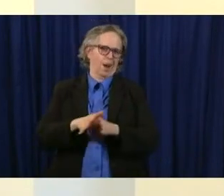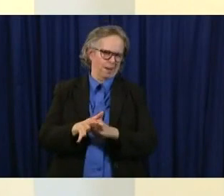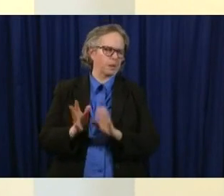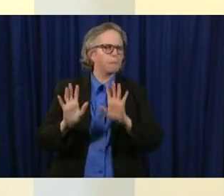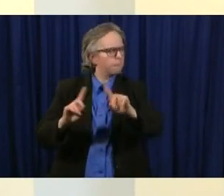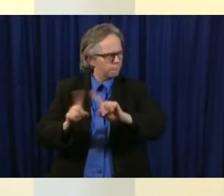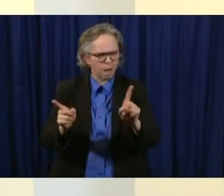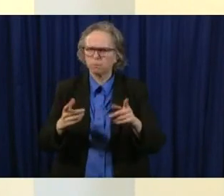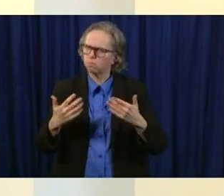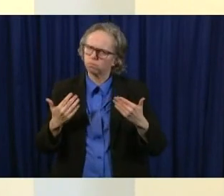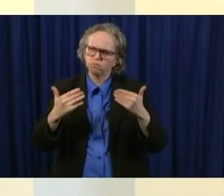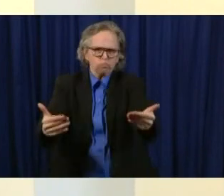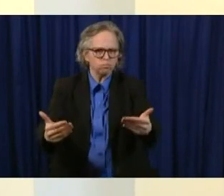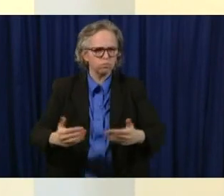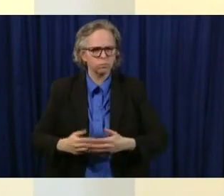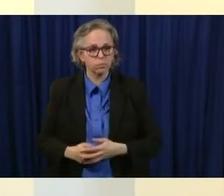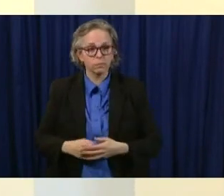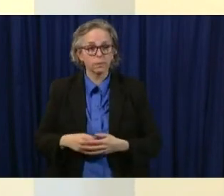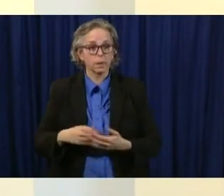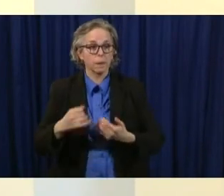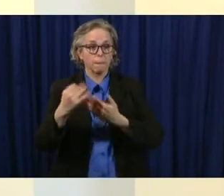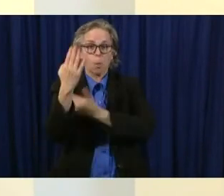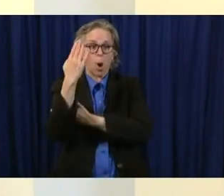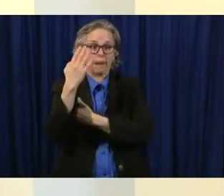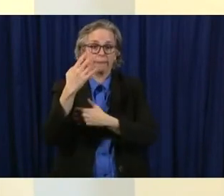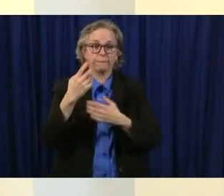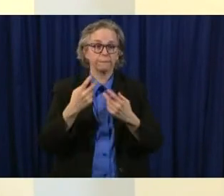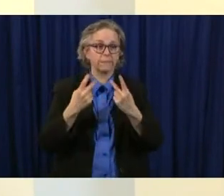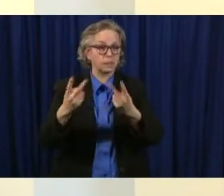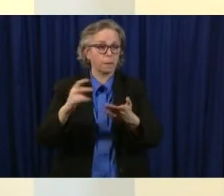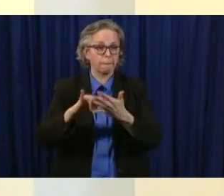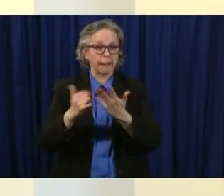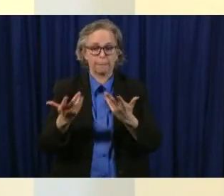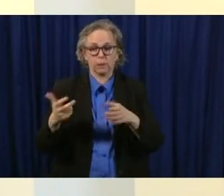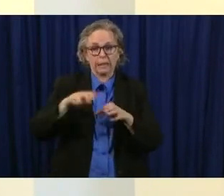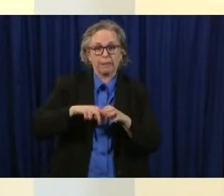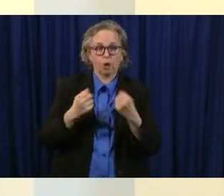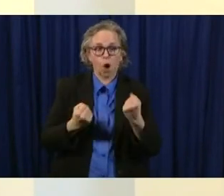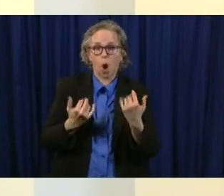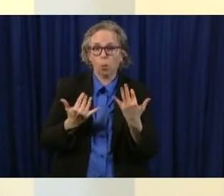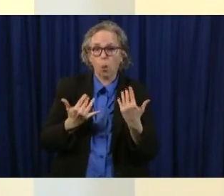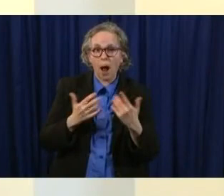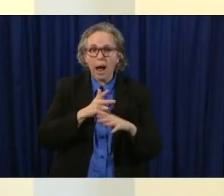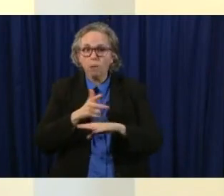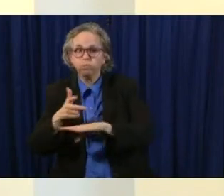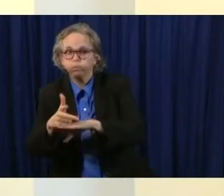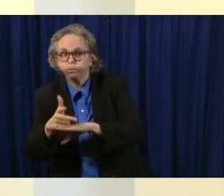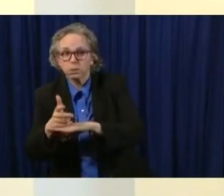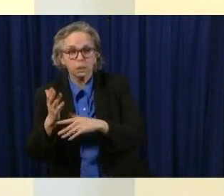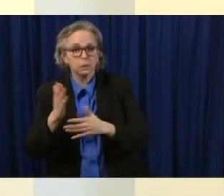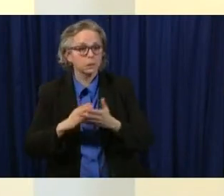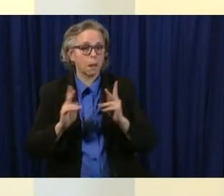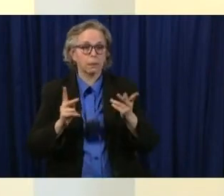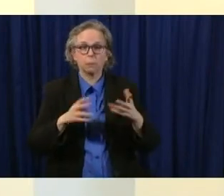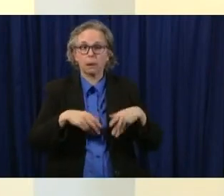visits waiting in your car to get those shots even house calls so you might want to talk to your doctor about that